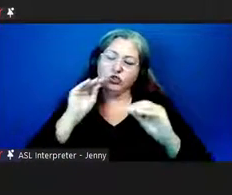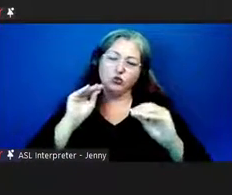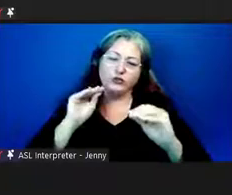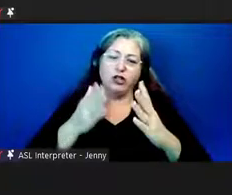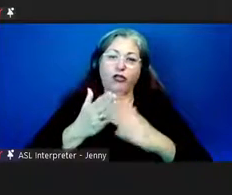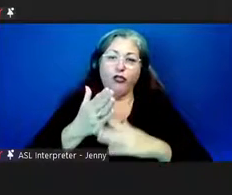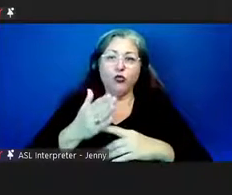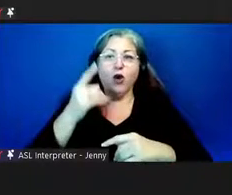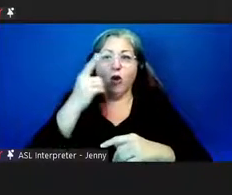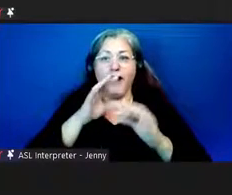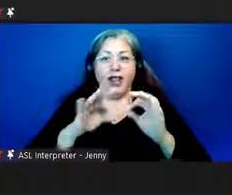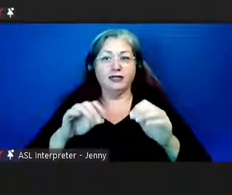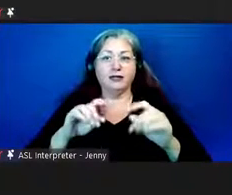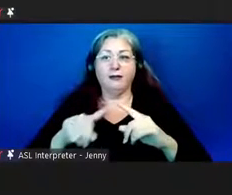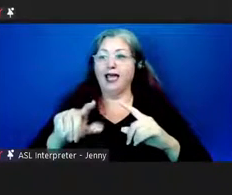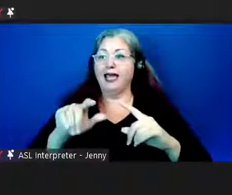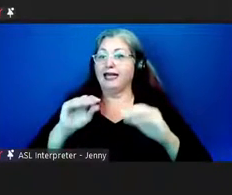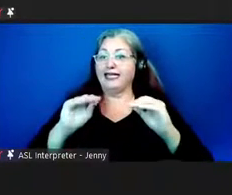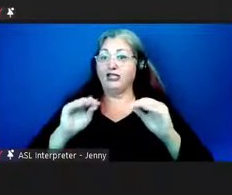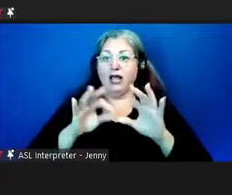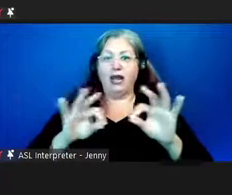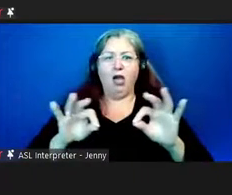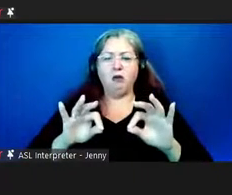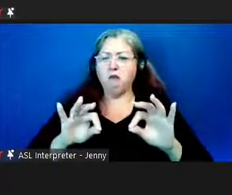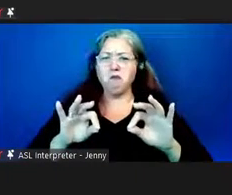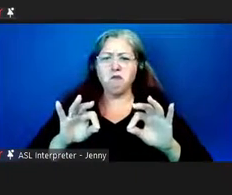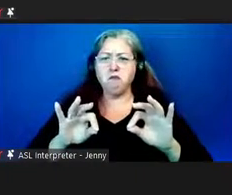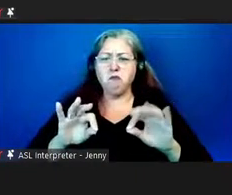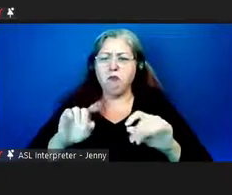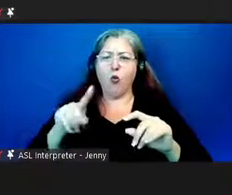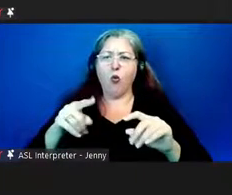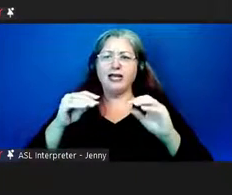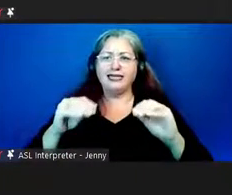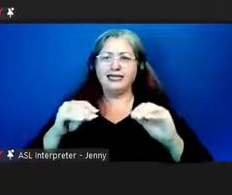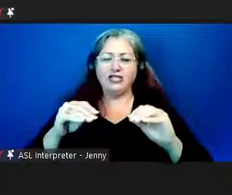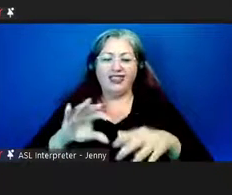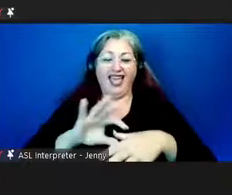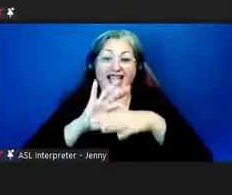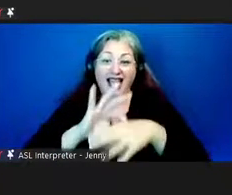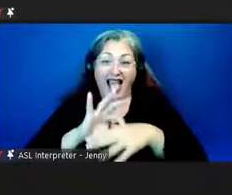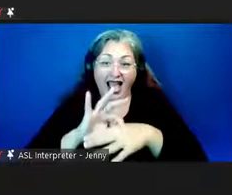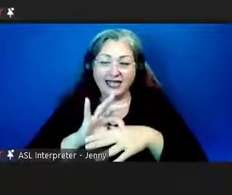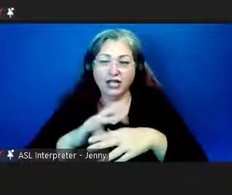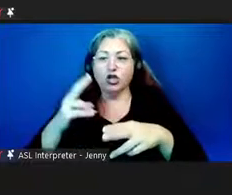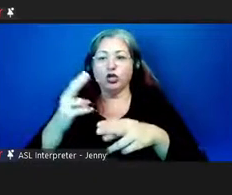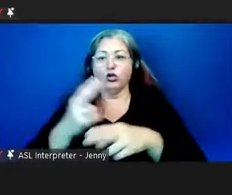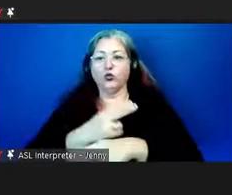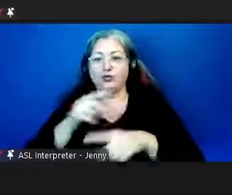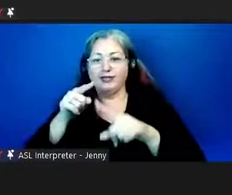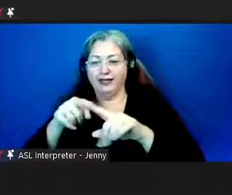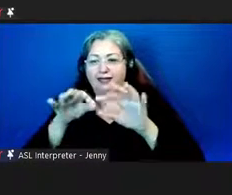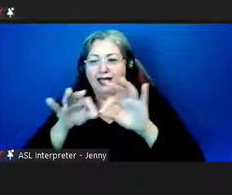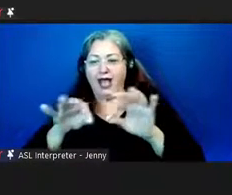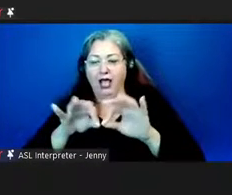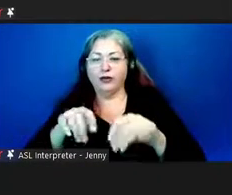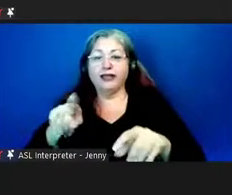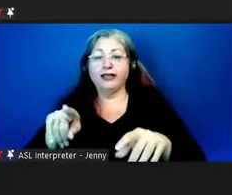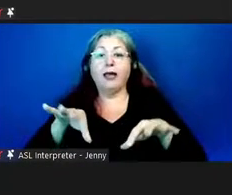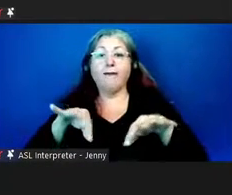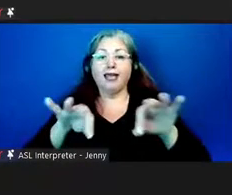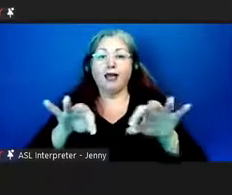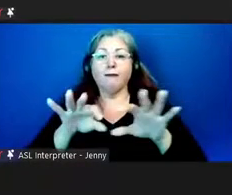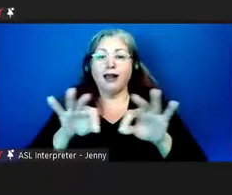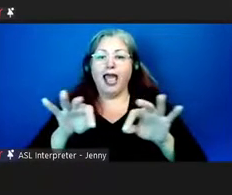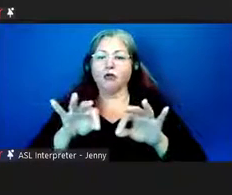Hawaiian. In fact, we're not teaching them language, we're teaching them content through the language, and the language is picked up along the way.